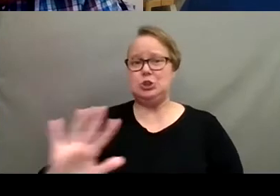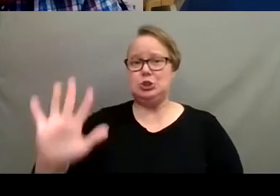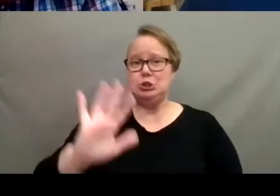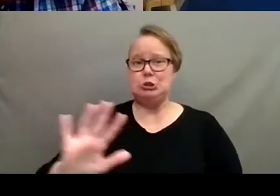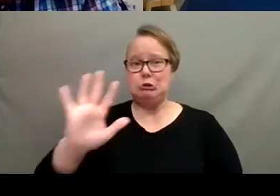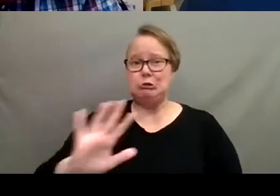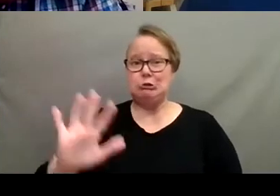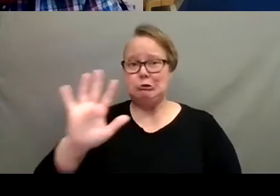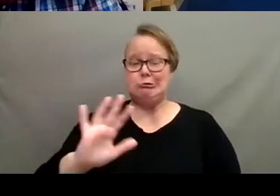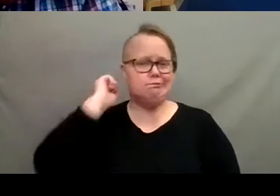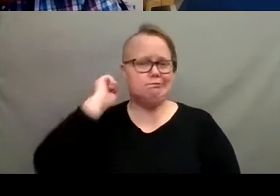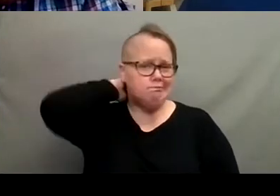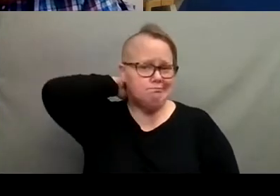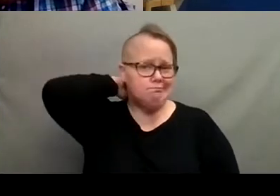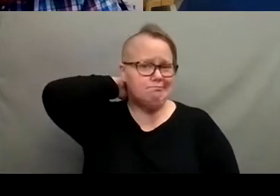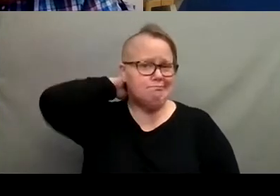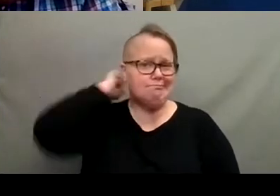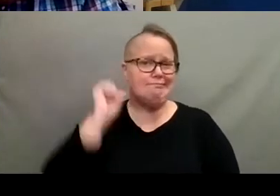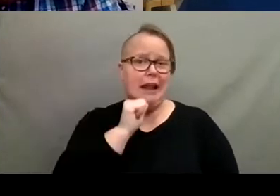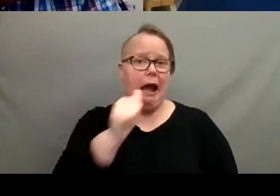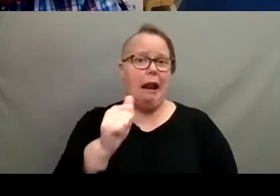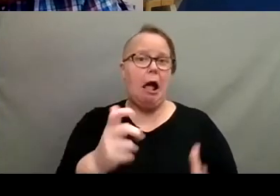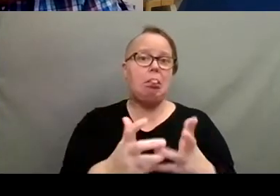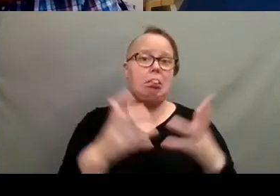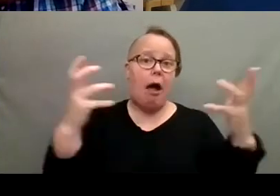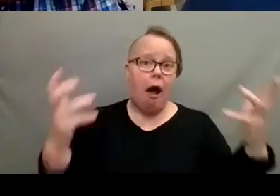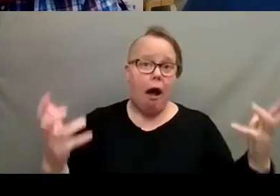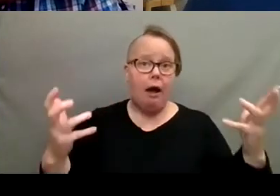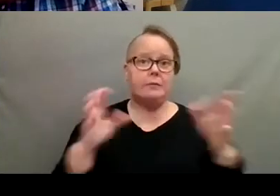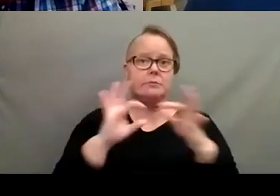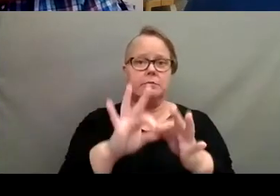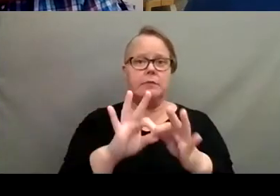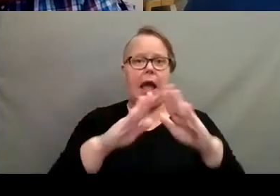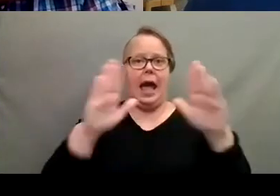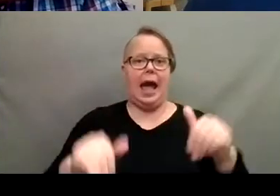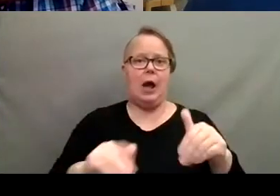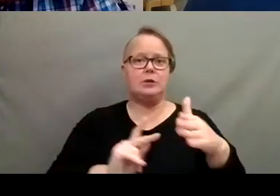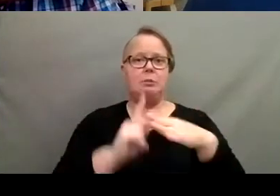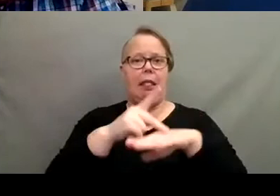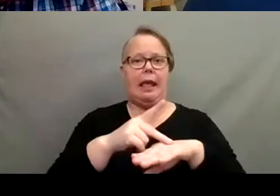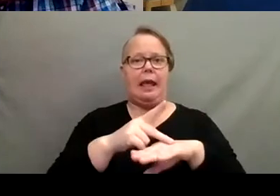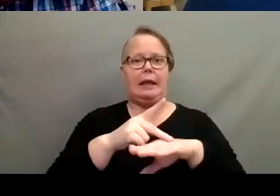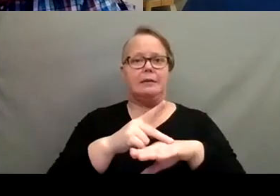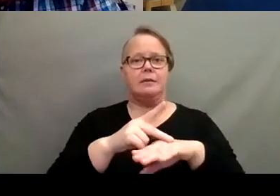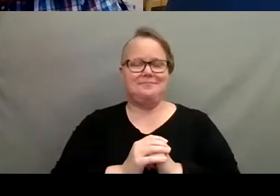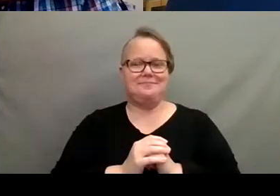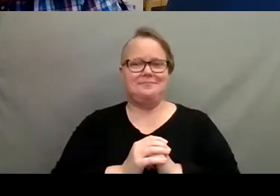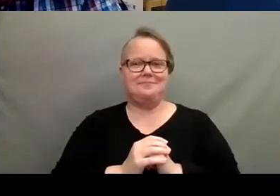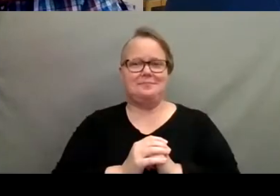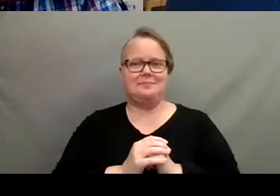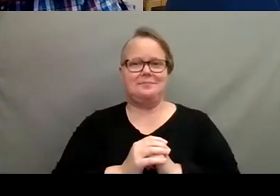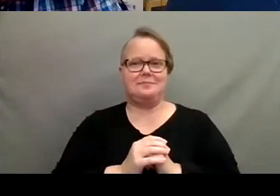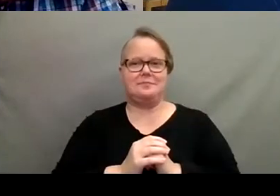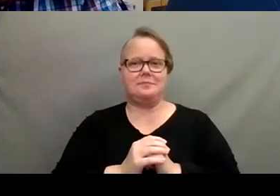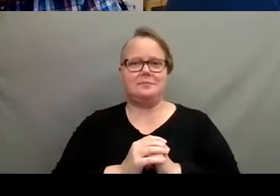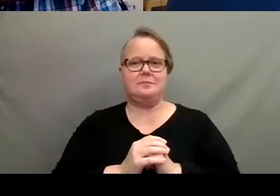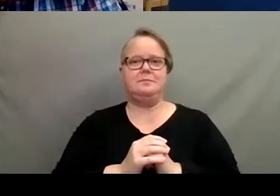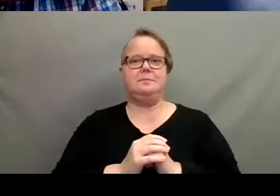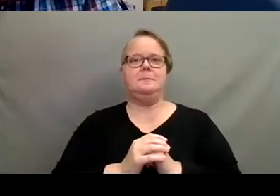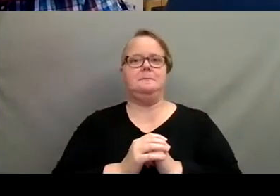not a huge amount. I would say in terms of houseplant lovers, but not a small amount either. I am.